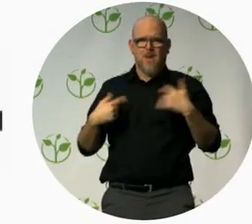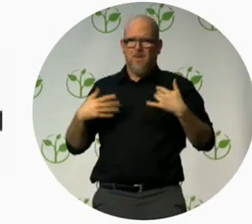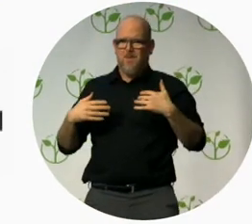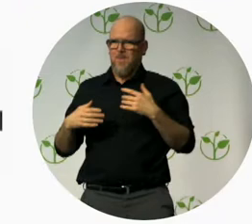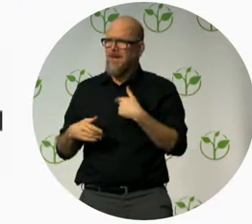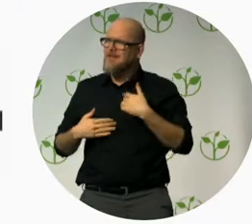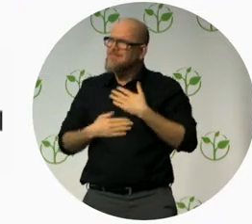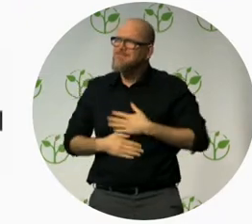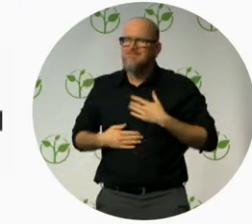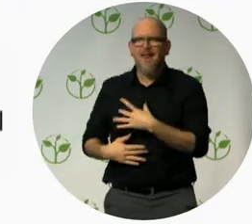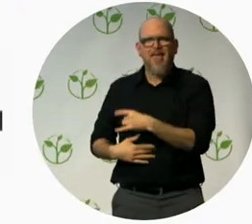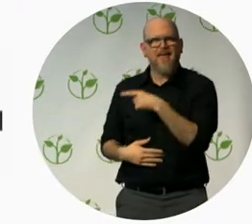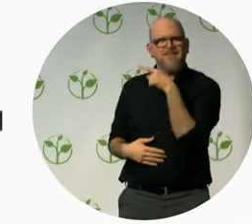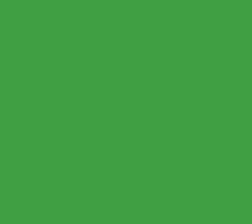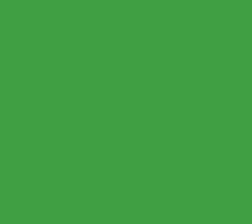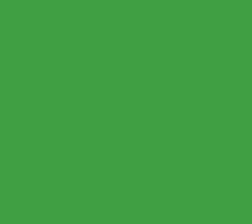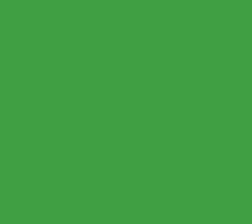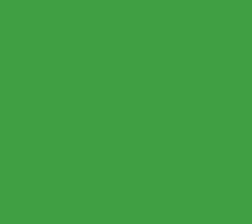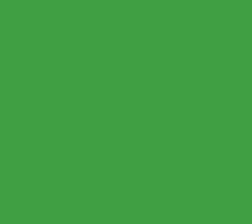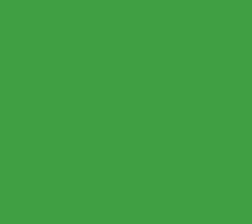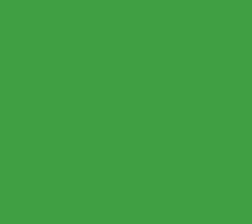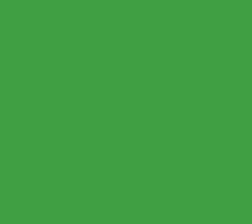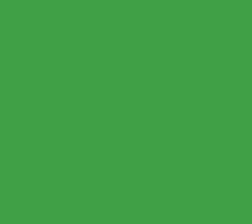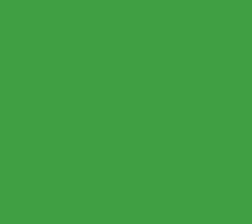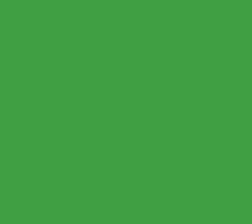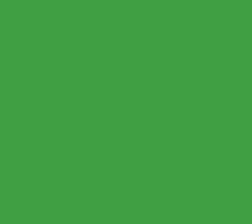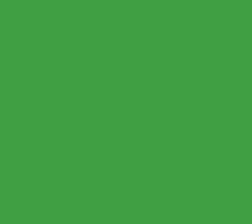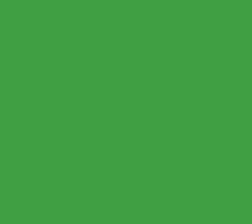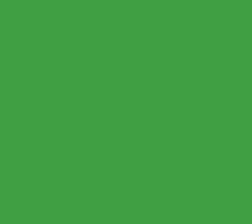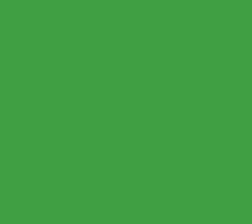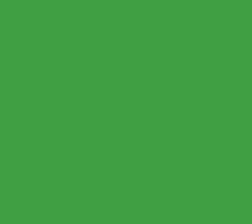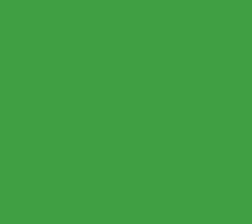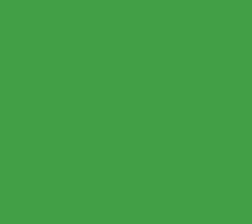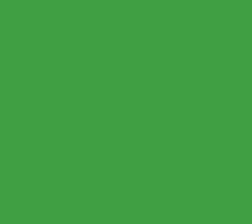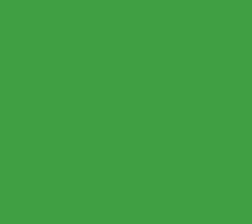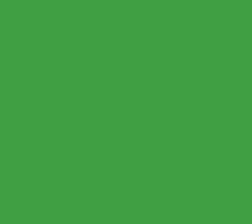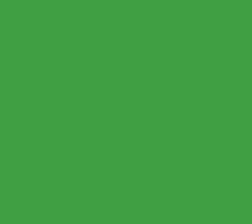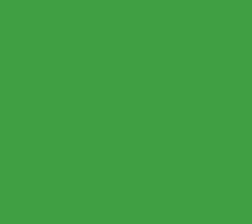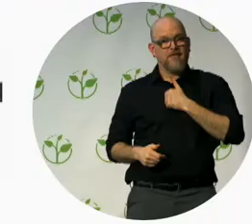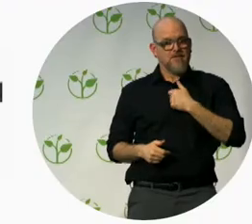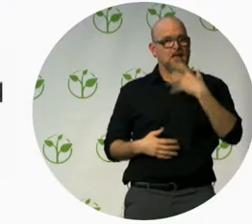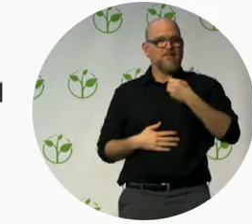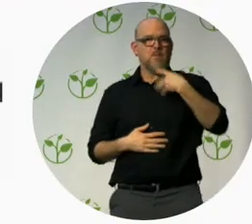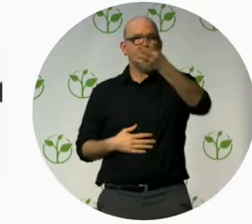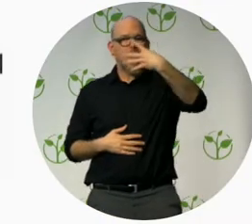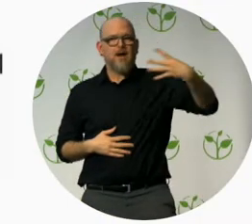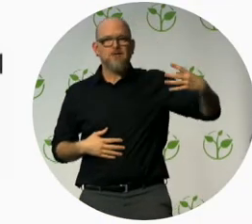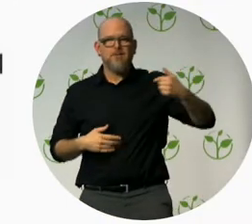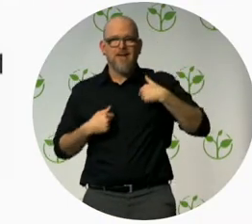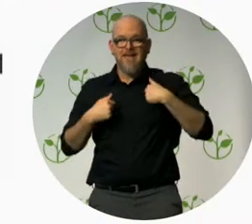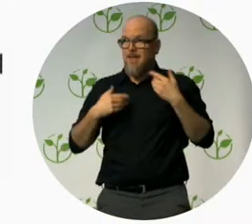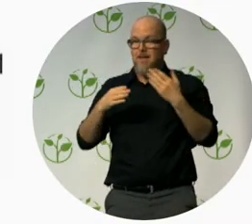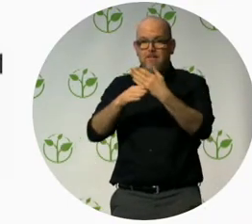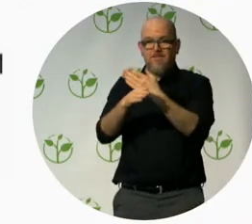well explained. So, thank you very, very much. Now, just before we're getting into dinner, you just heard Hector talk, referred to